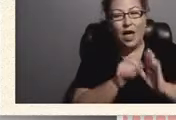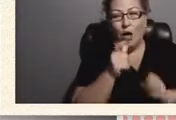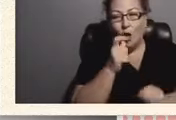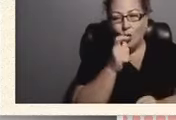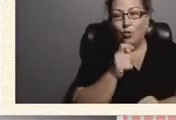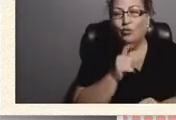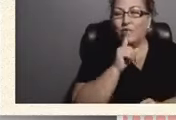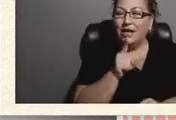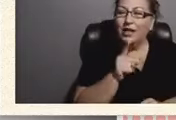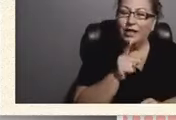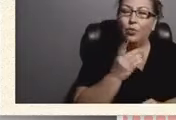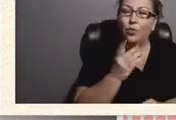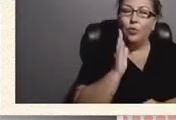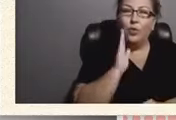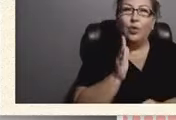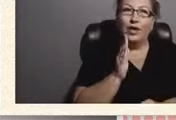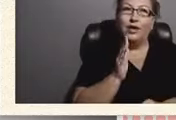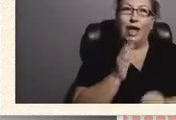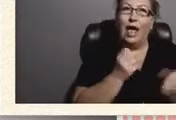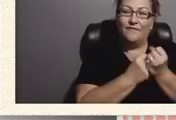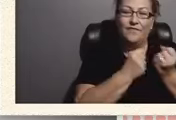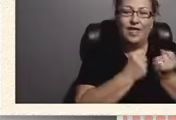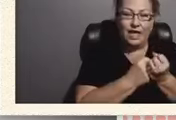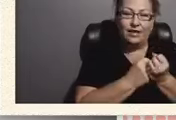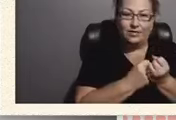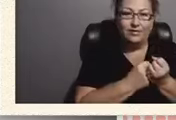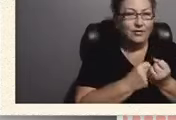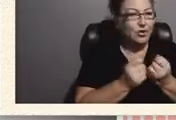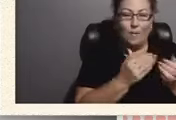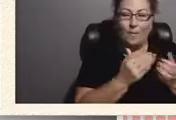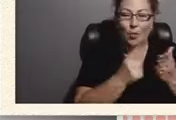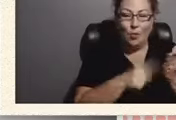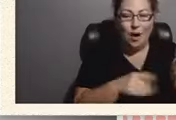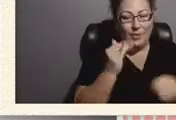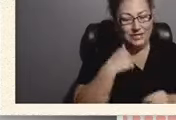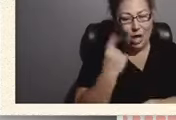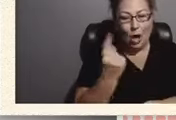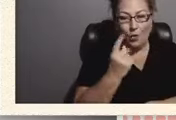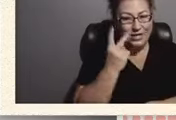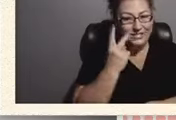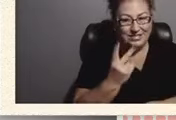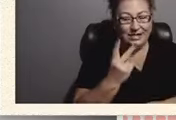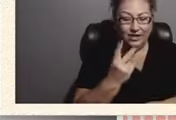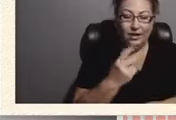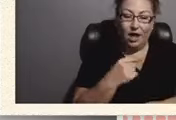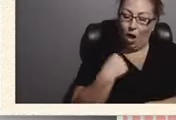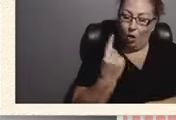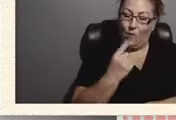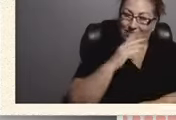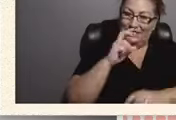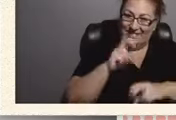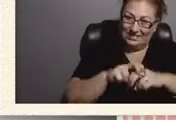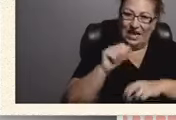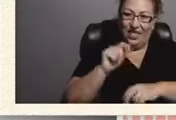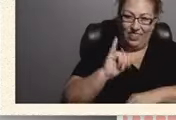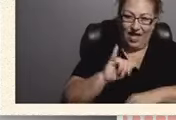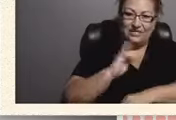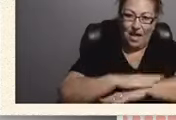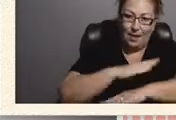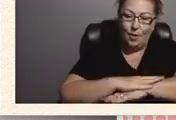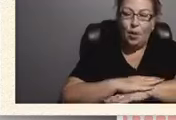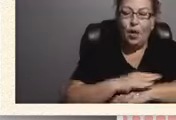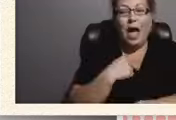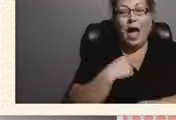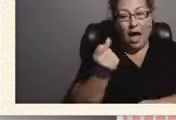advocate fiercely no matter what because I always say at the table, you know, I understand that you're teachers